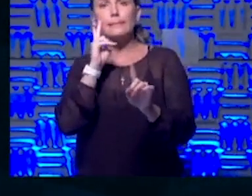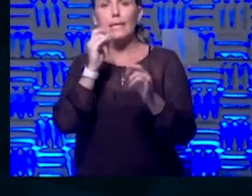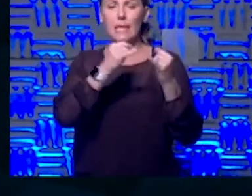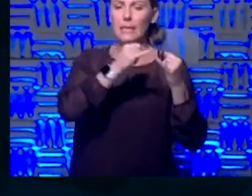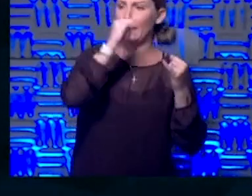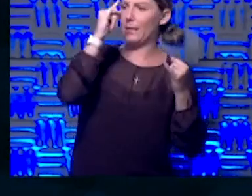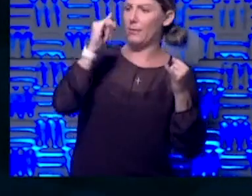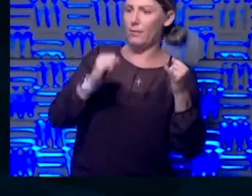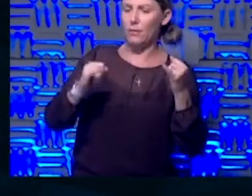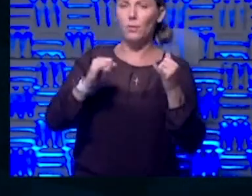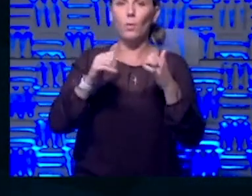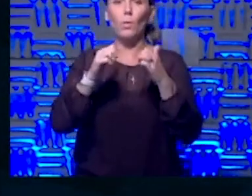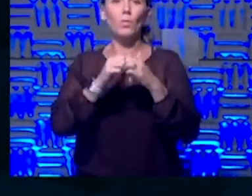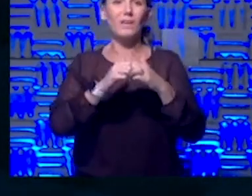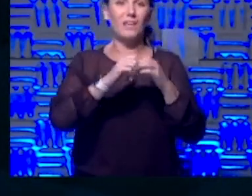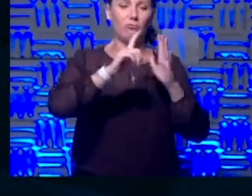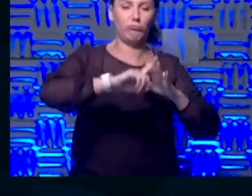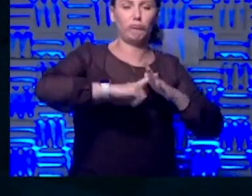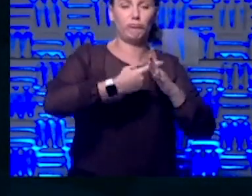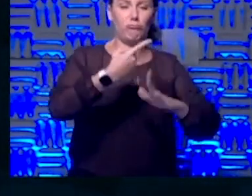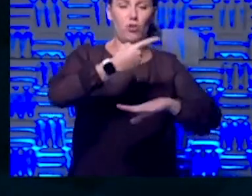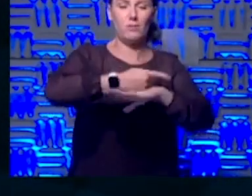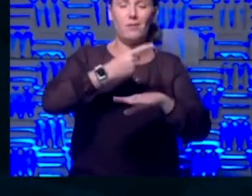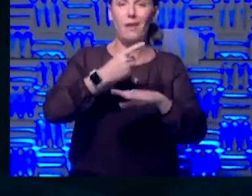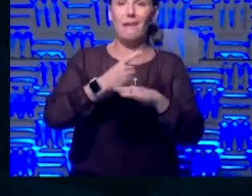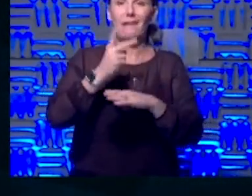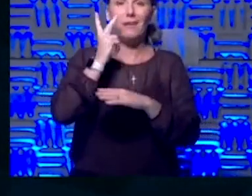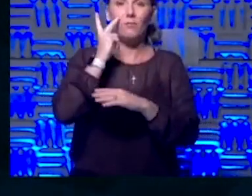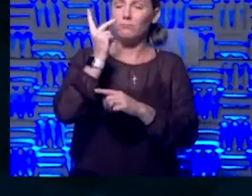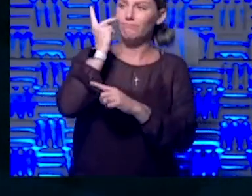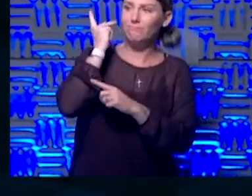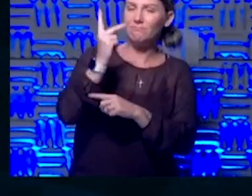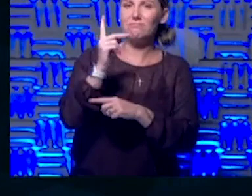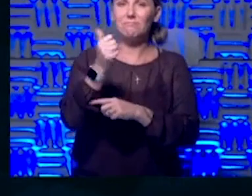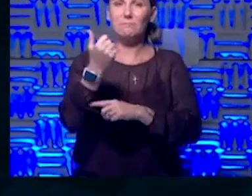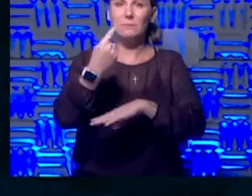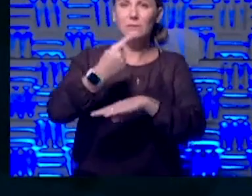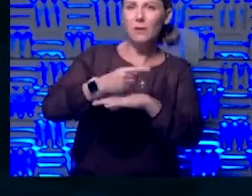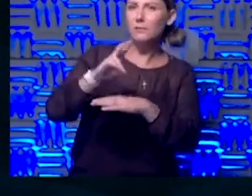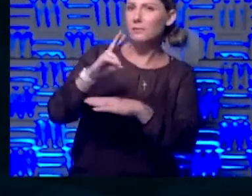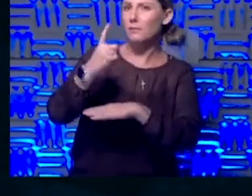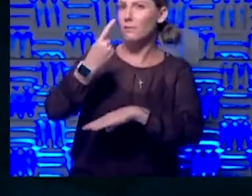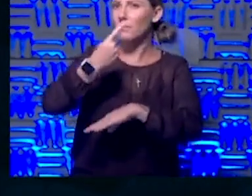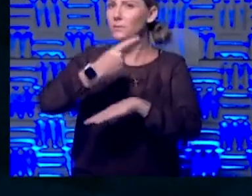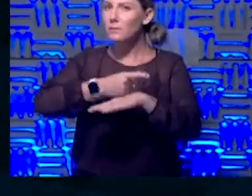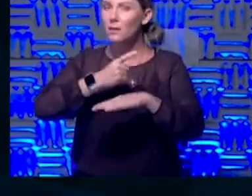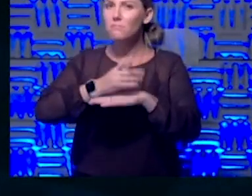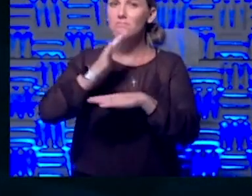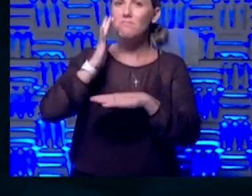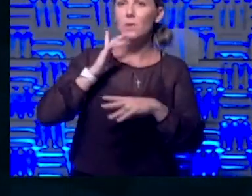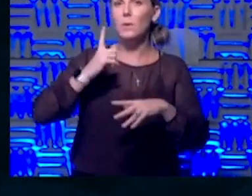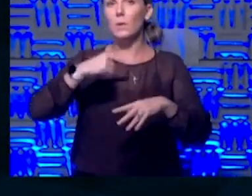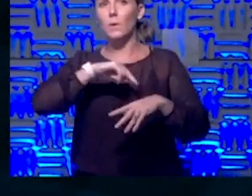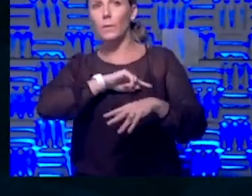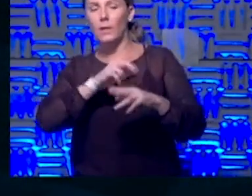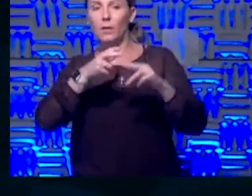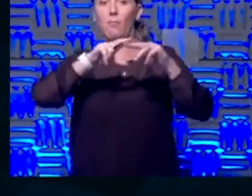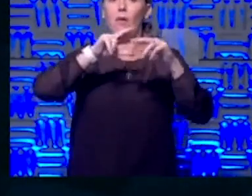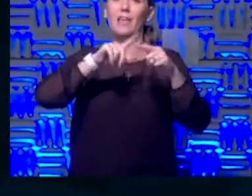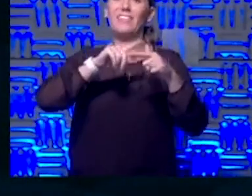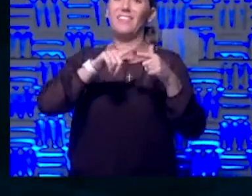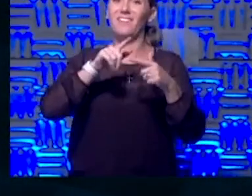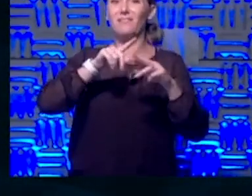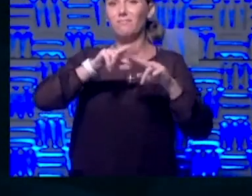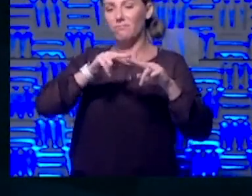And as I said, you know, if you look back about 10 days ago to seven days ago, it looks like we're topping and decreasing. And the other good news